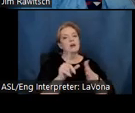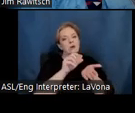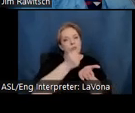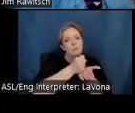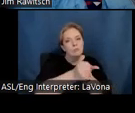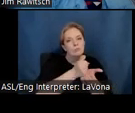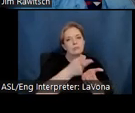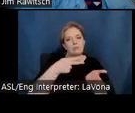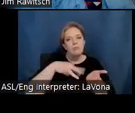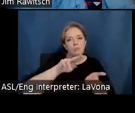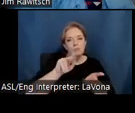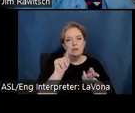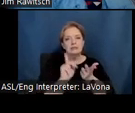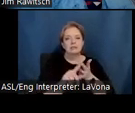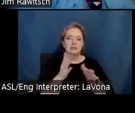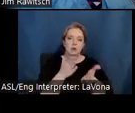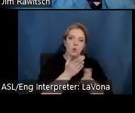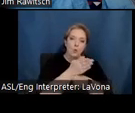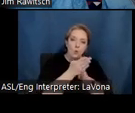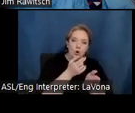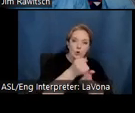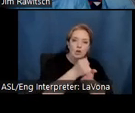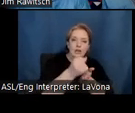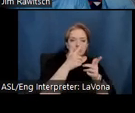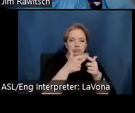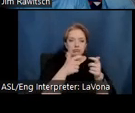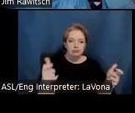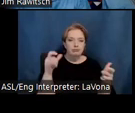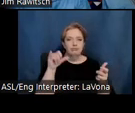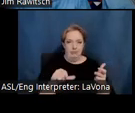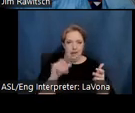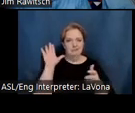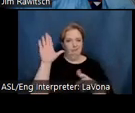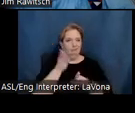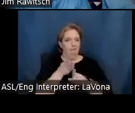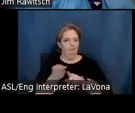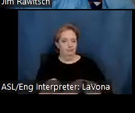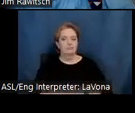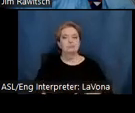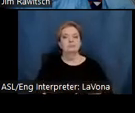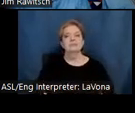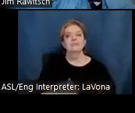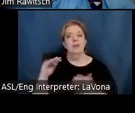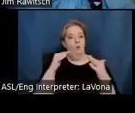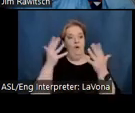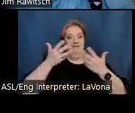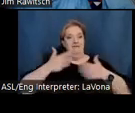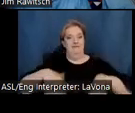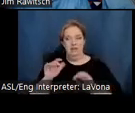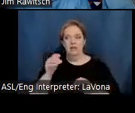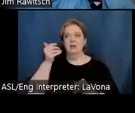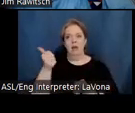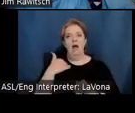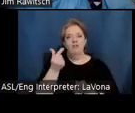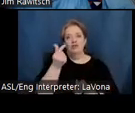Returning home after the war, now with GI Bill education benefits, Alfreda would finally have the resources